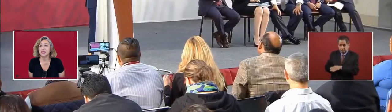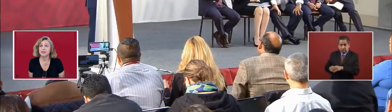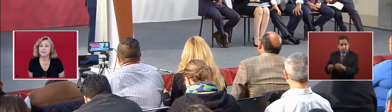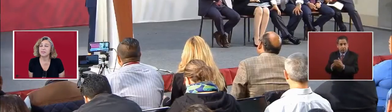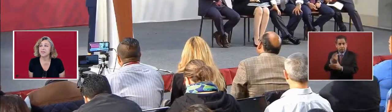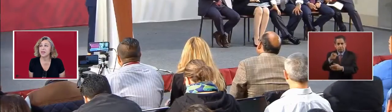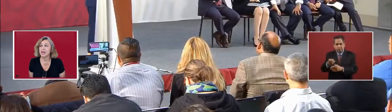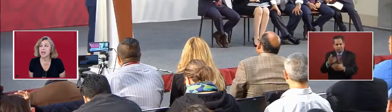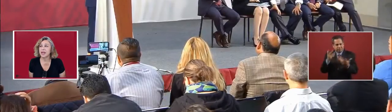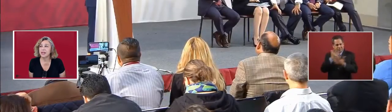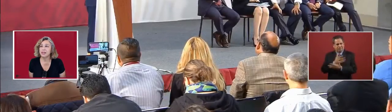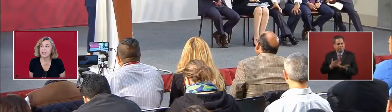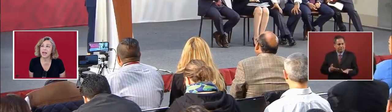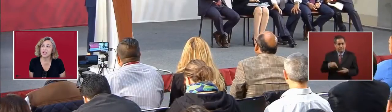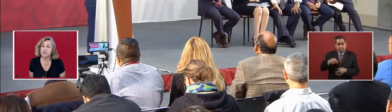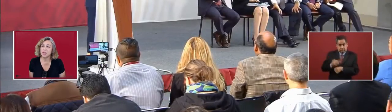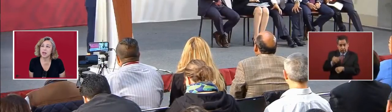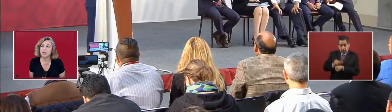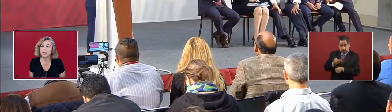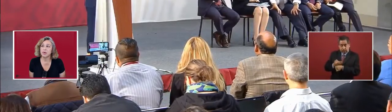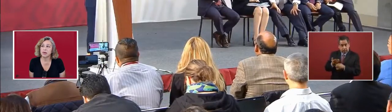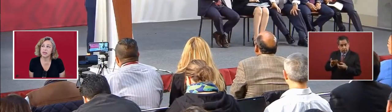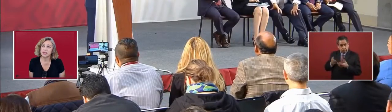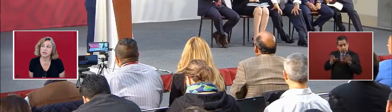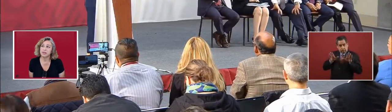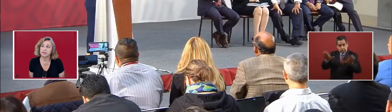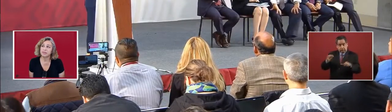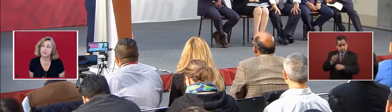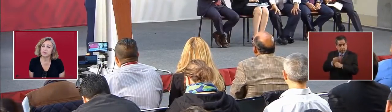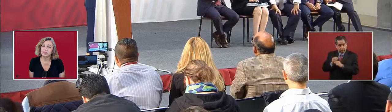Lucia. And in the actual airport,